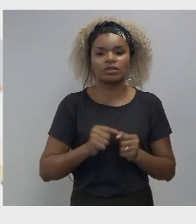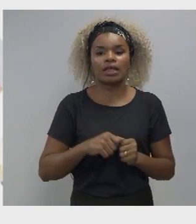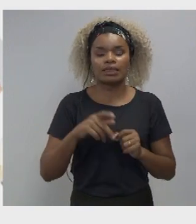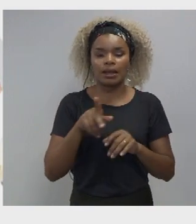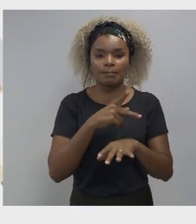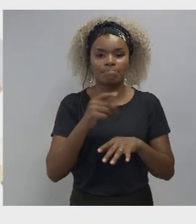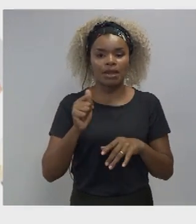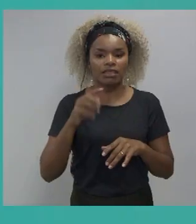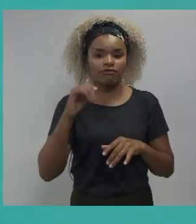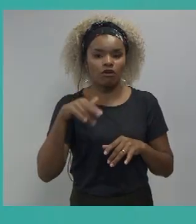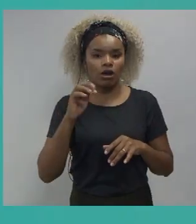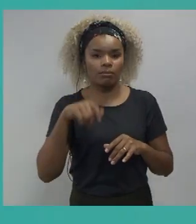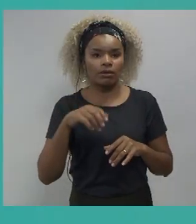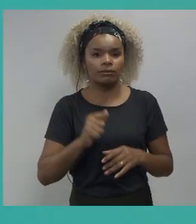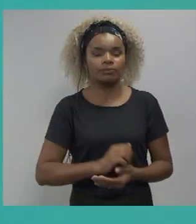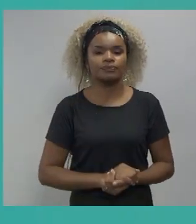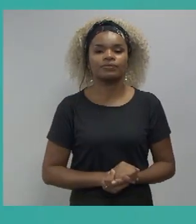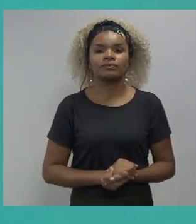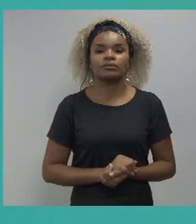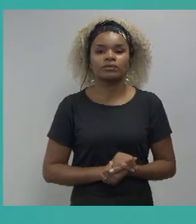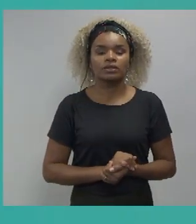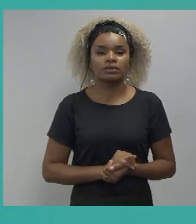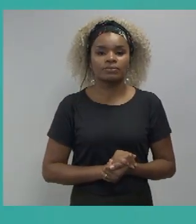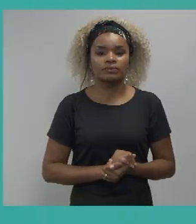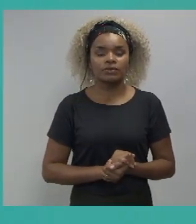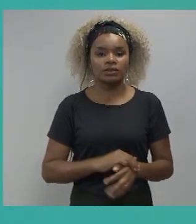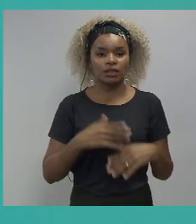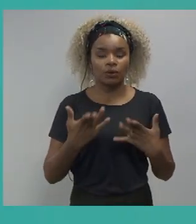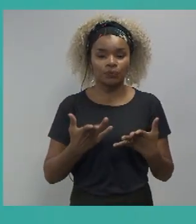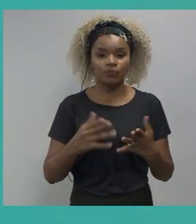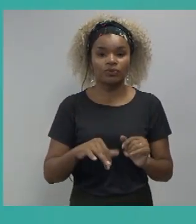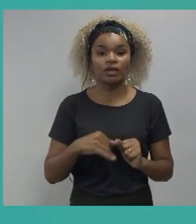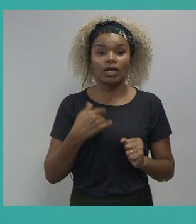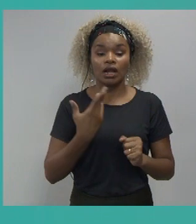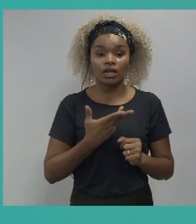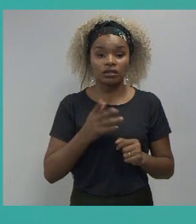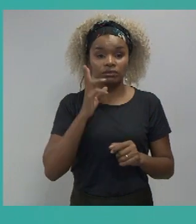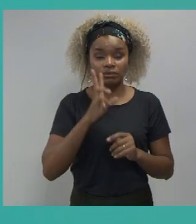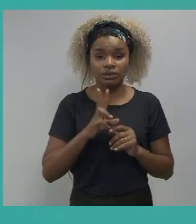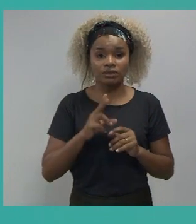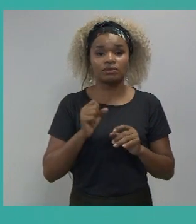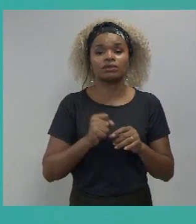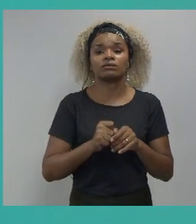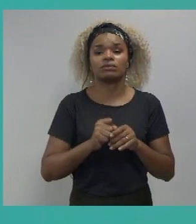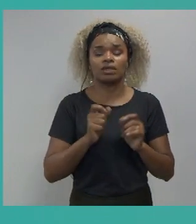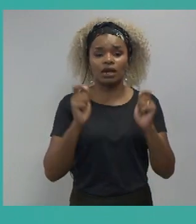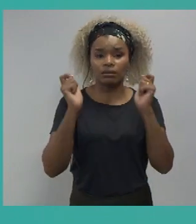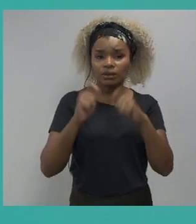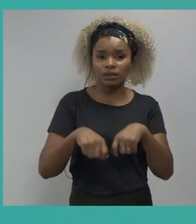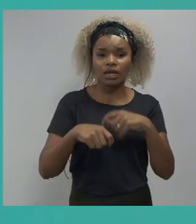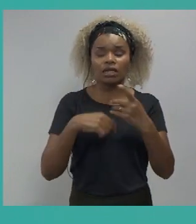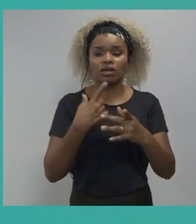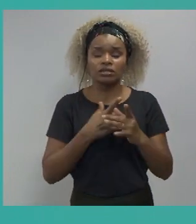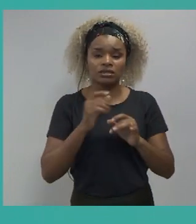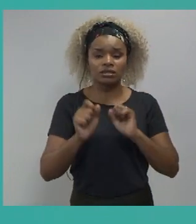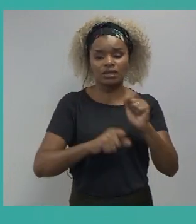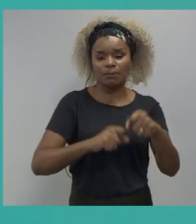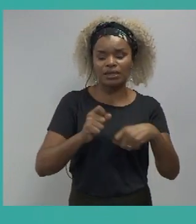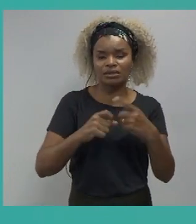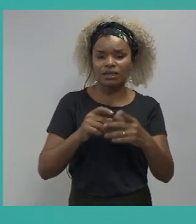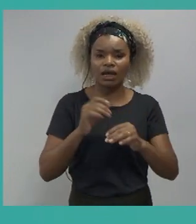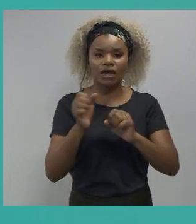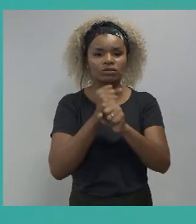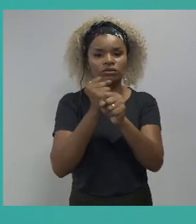so we're here to talk about building skills and the competencies